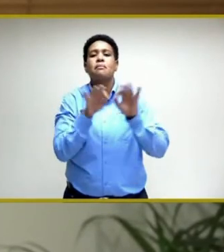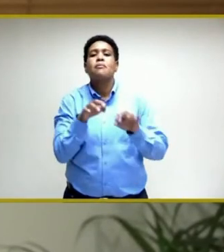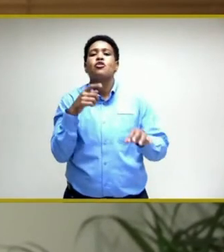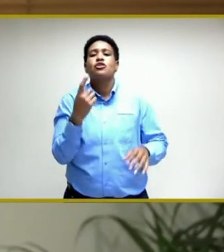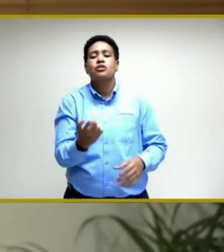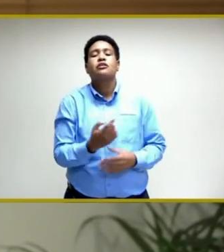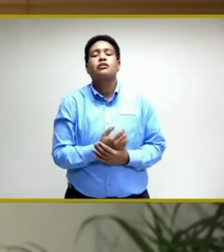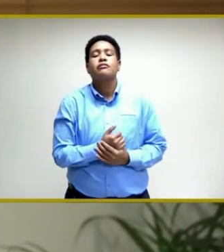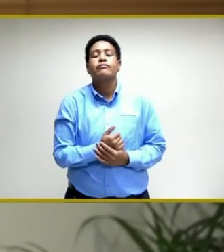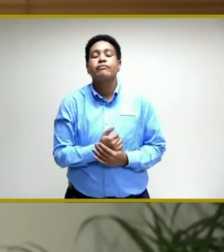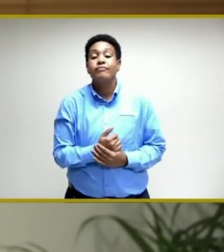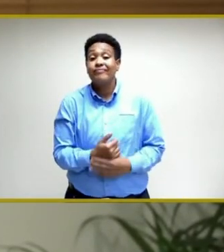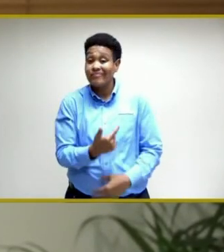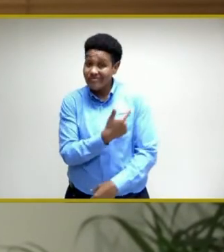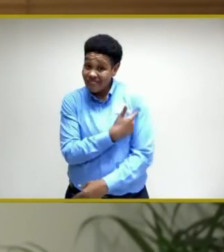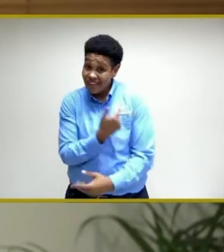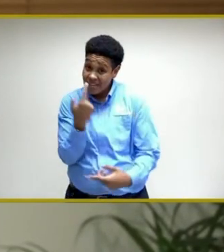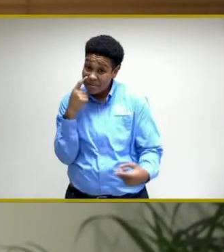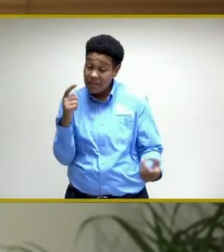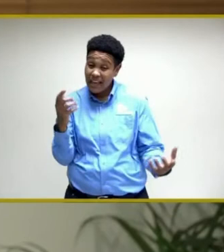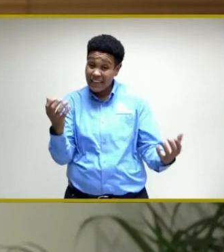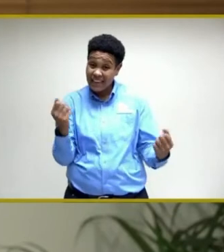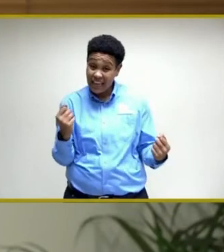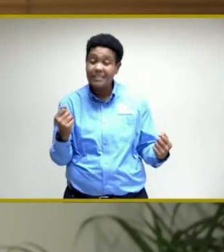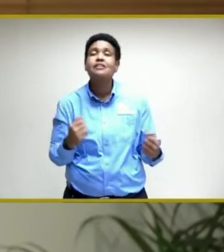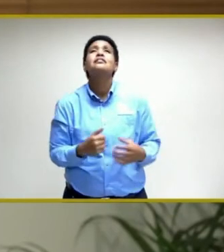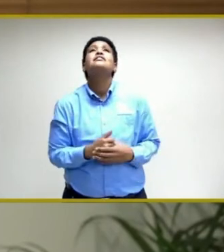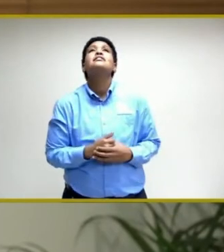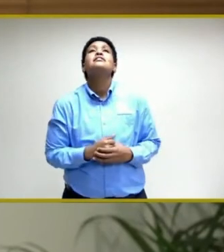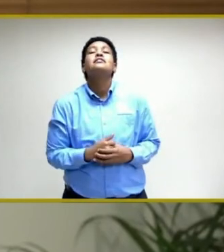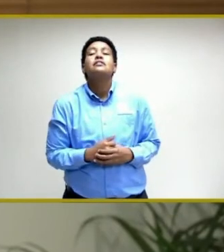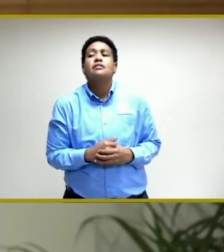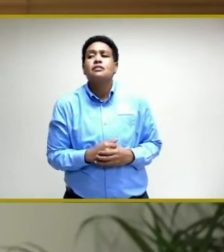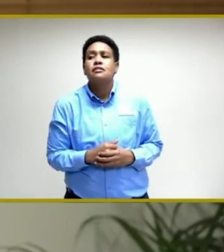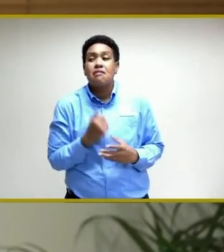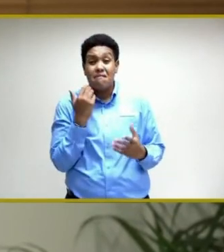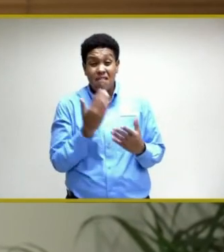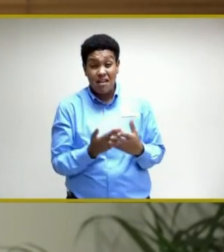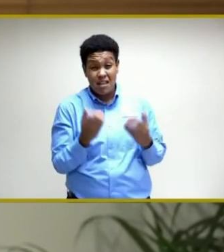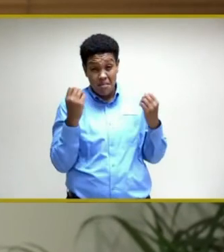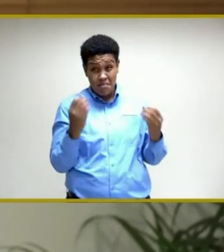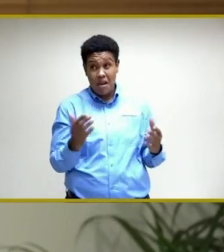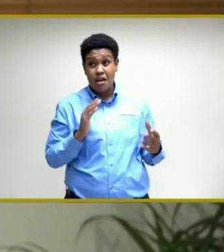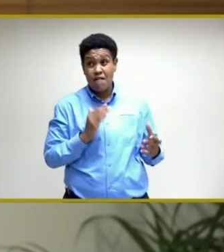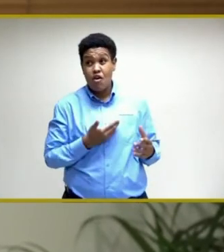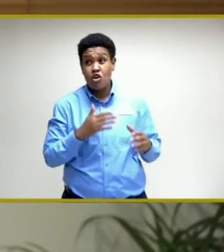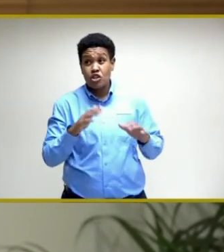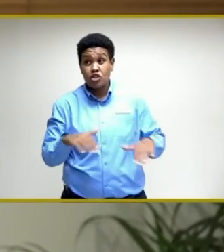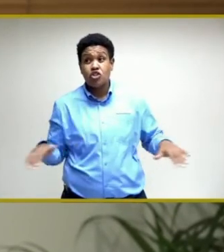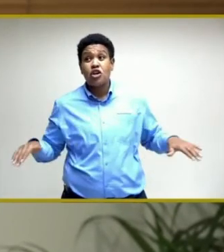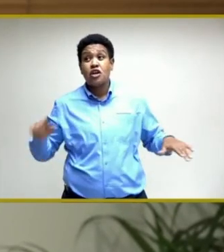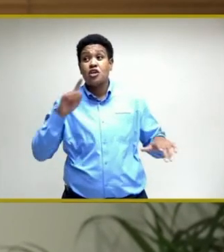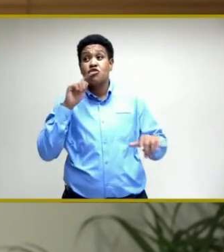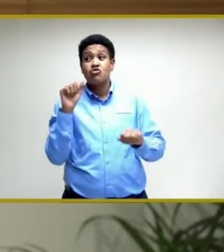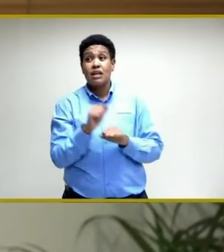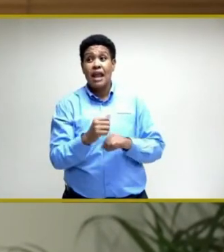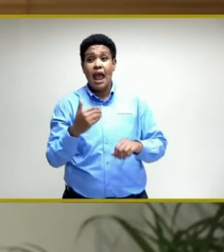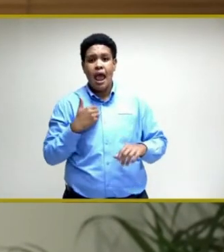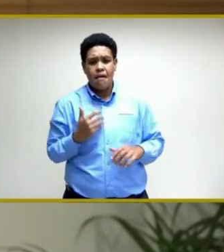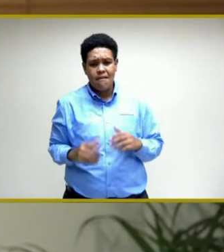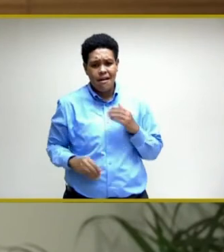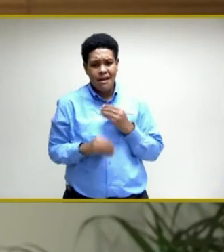getting vaccinated, the fact that a lot of our children do have underlying